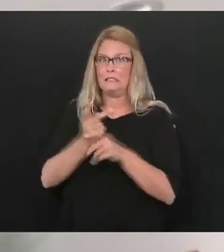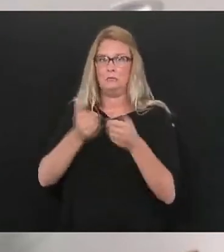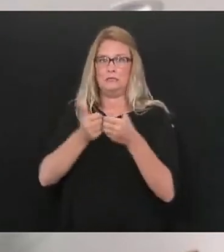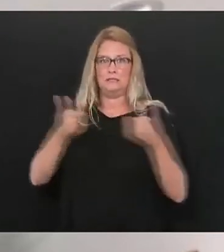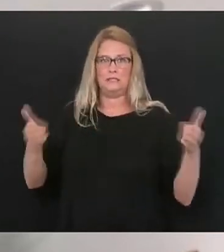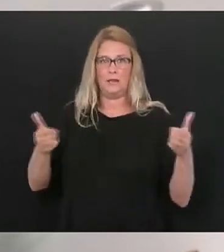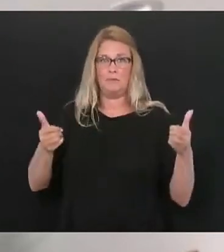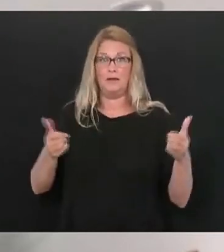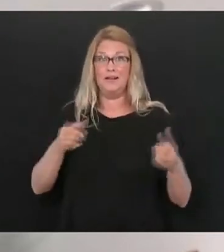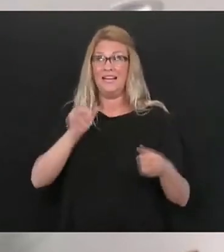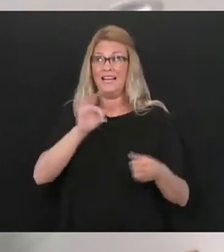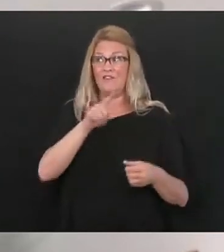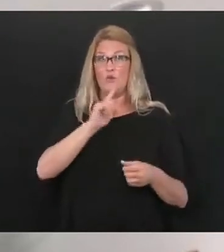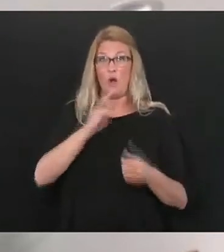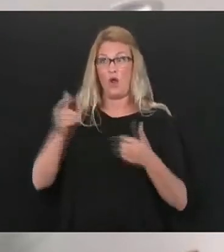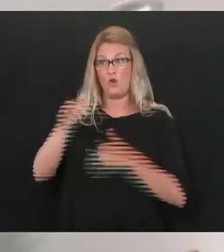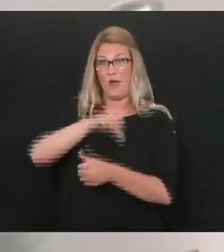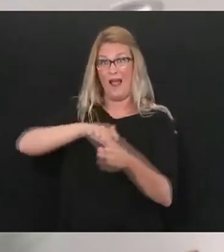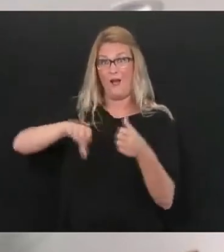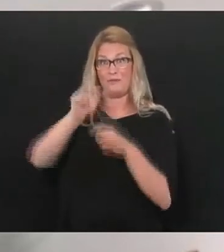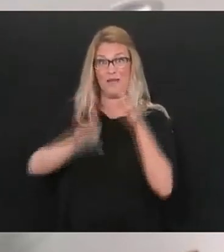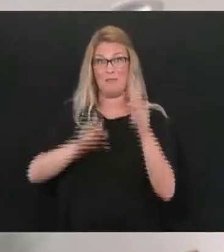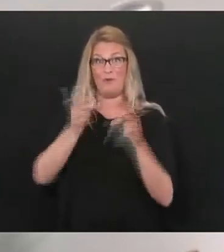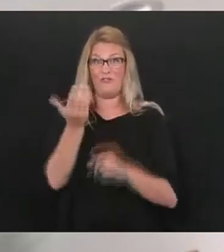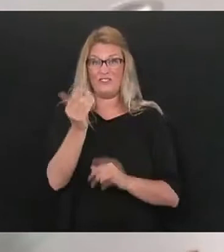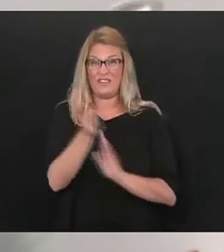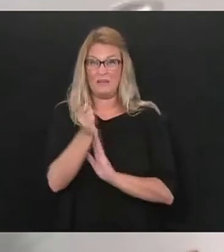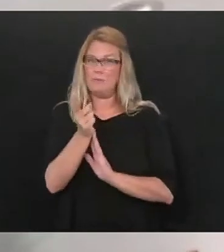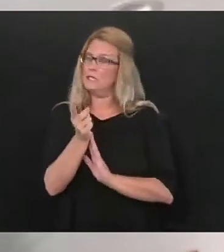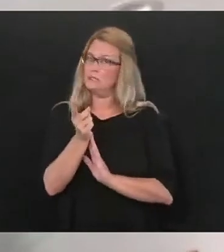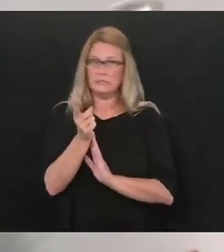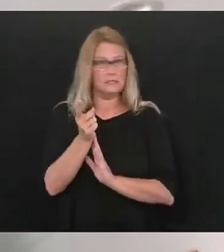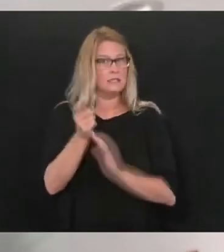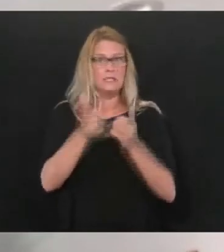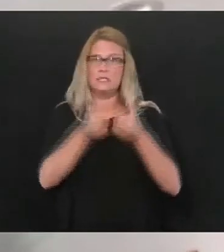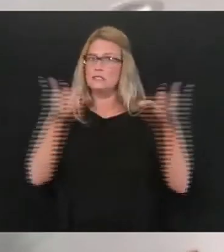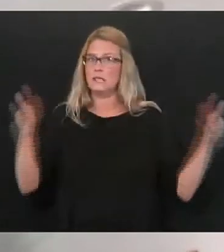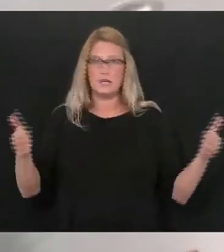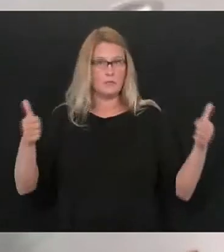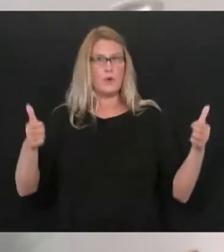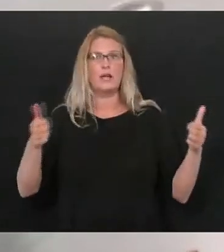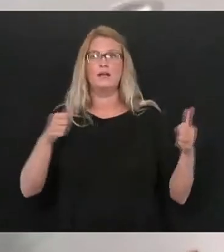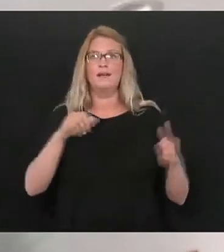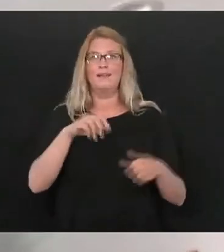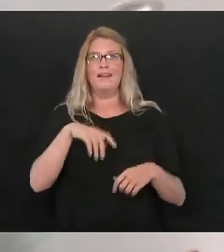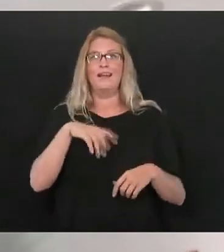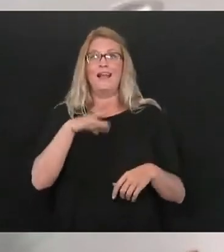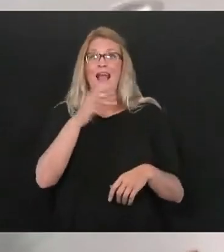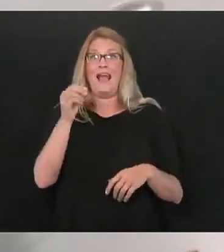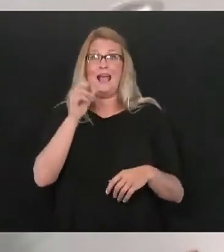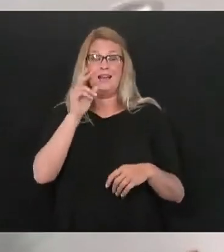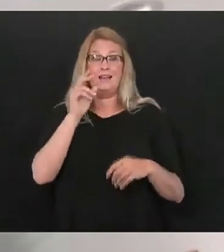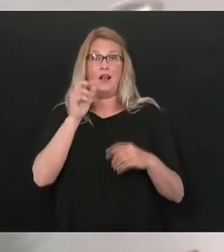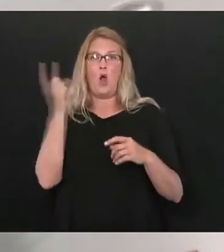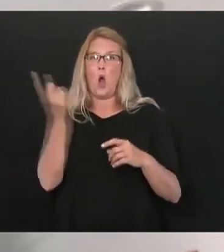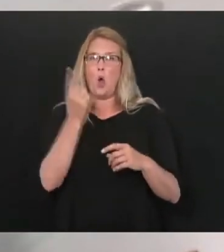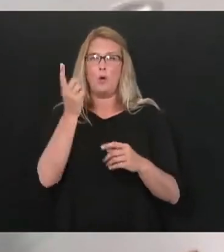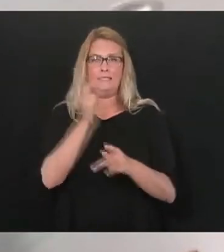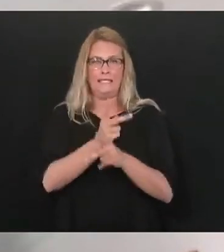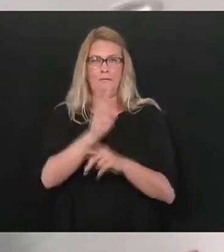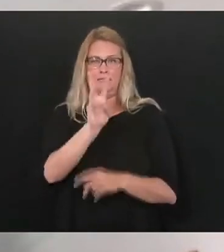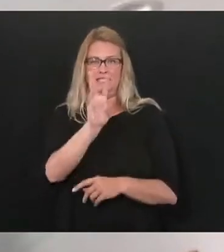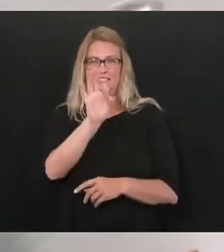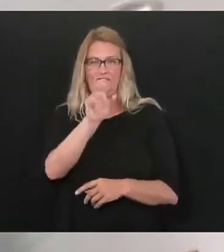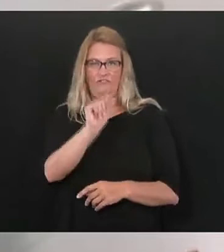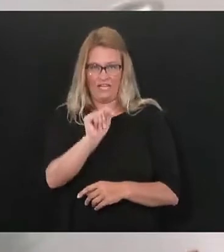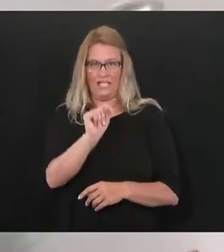of exposure three feet or less from somebody who you don't live with and as we said maintaining a six foot distance